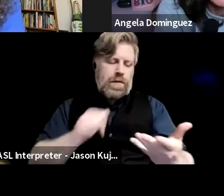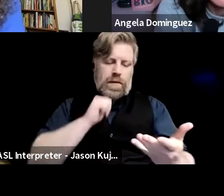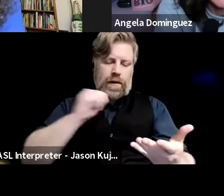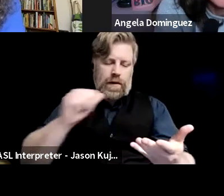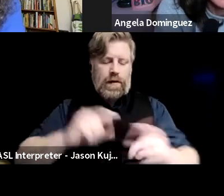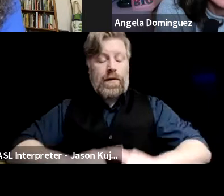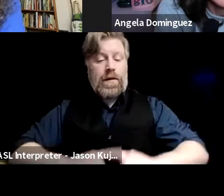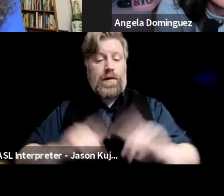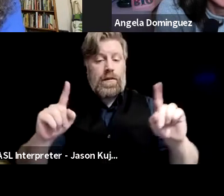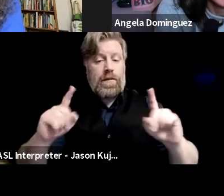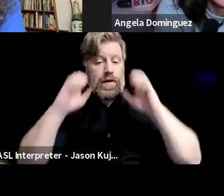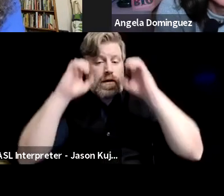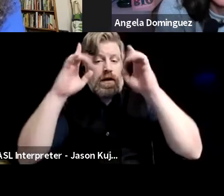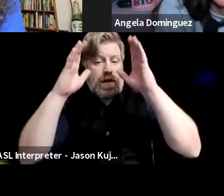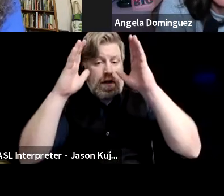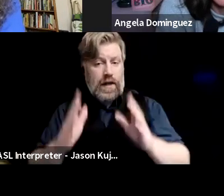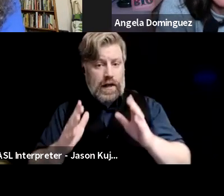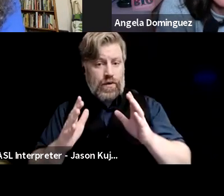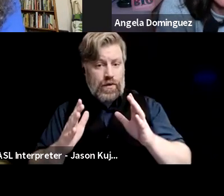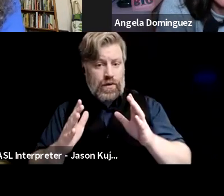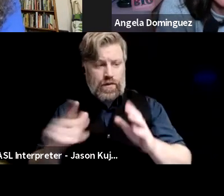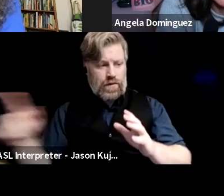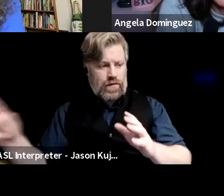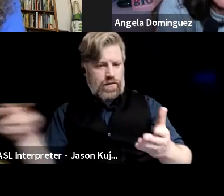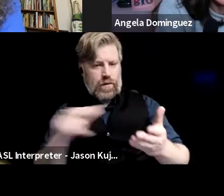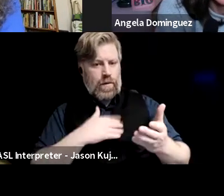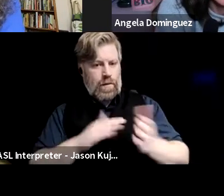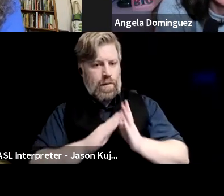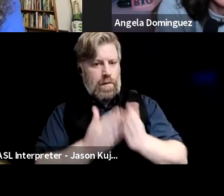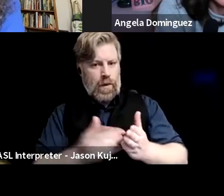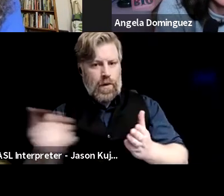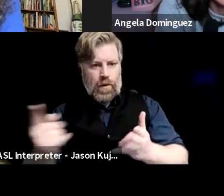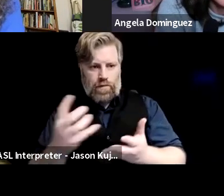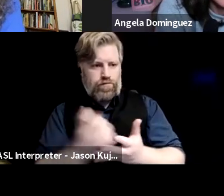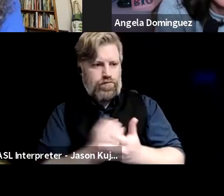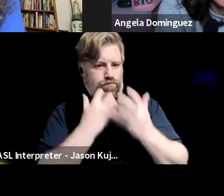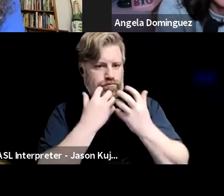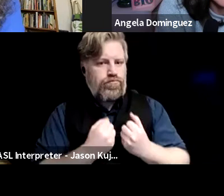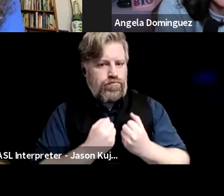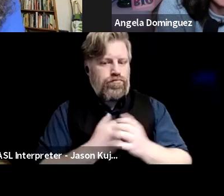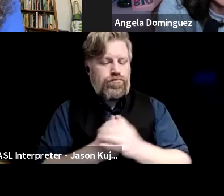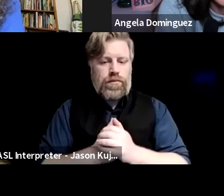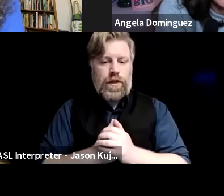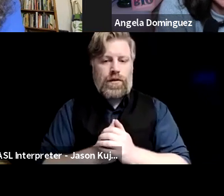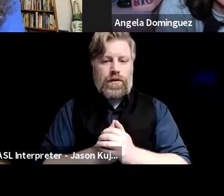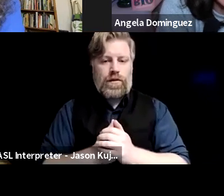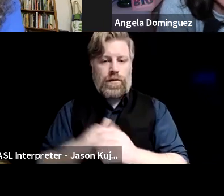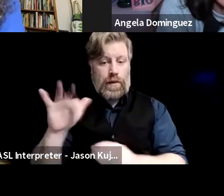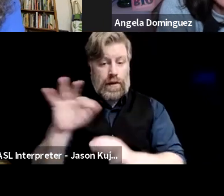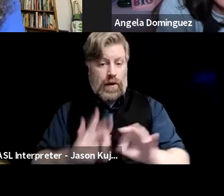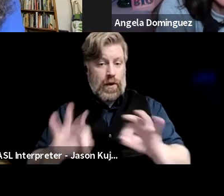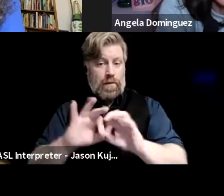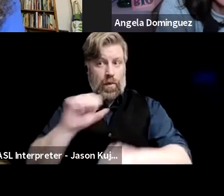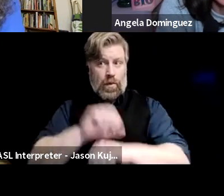they have really embraced the books that I have done and they're the ones that are doing so much of the important work out